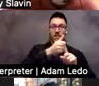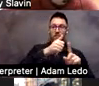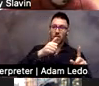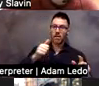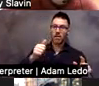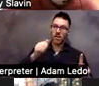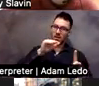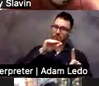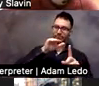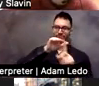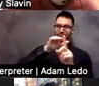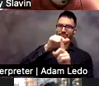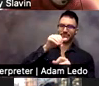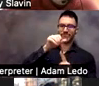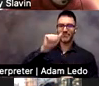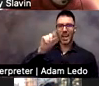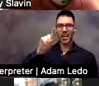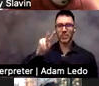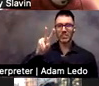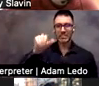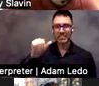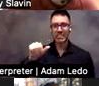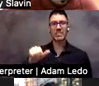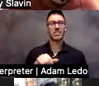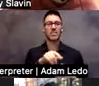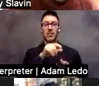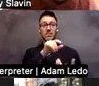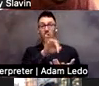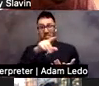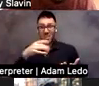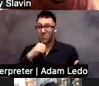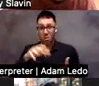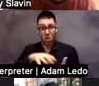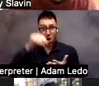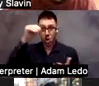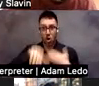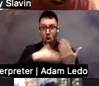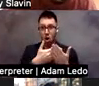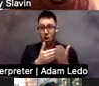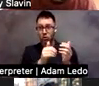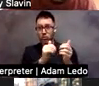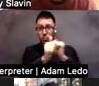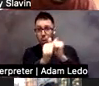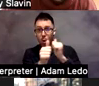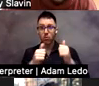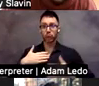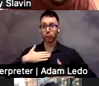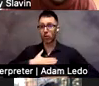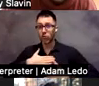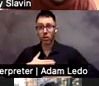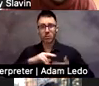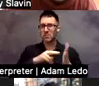-determination. If they don't learn all the sports and recreation, their peers are learning, they are not going to be self-determined.